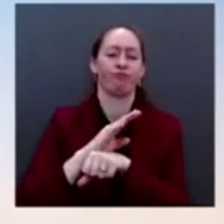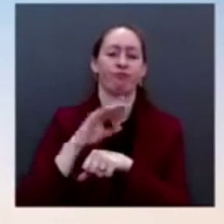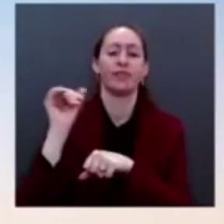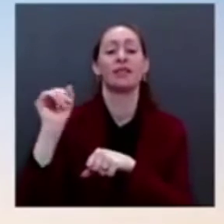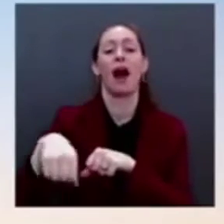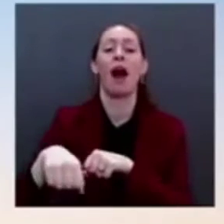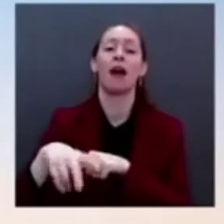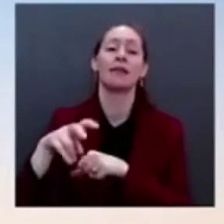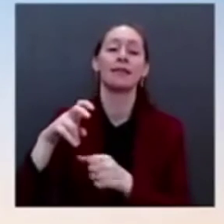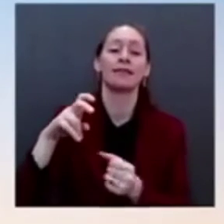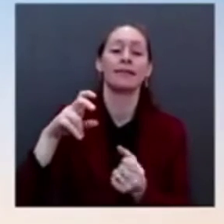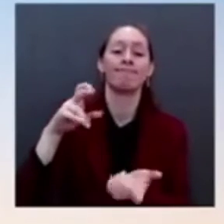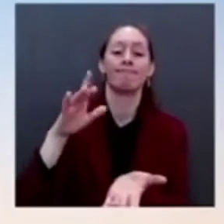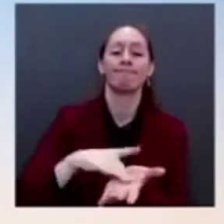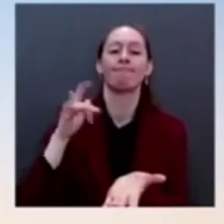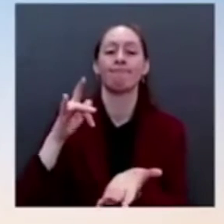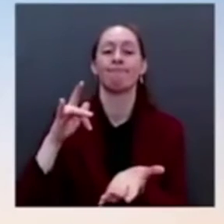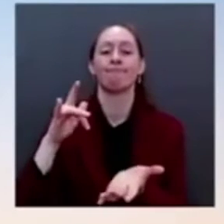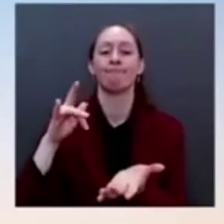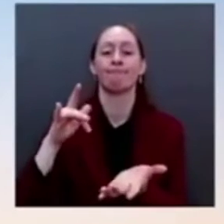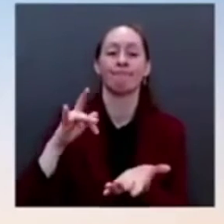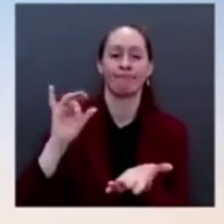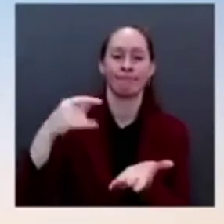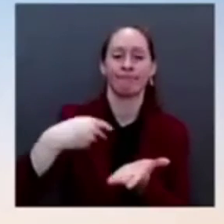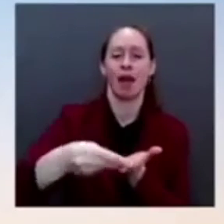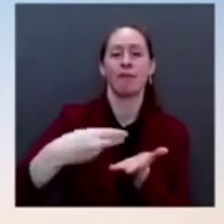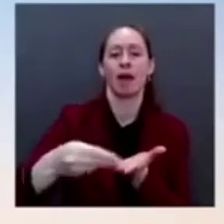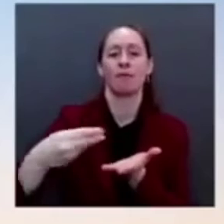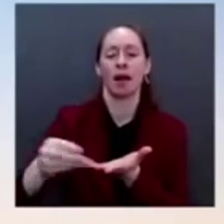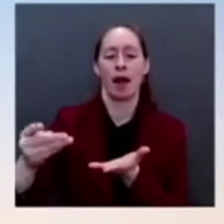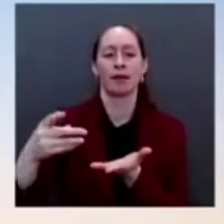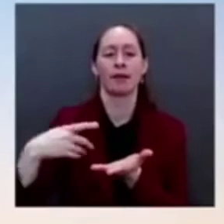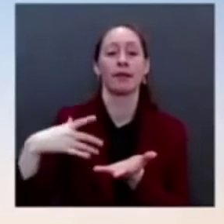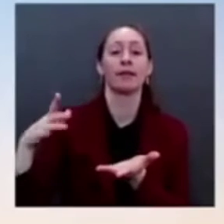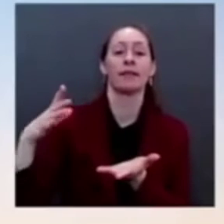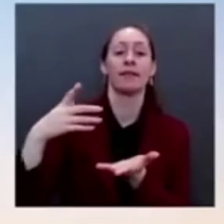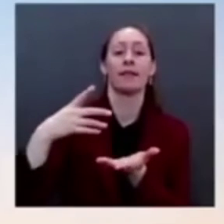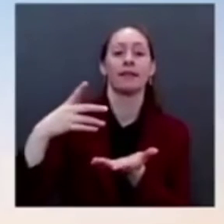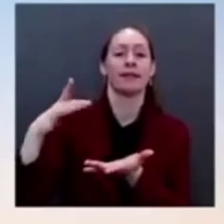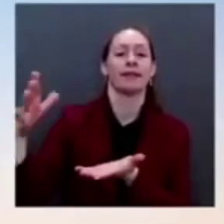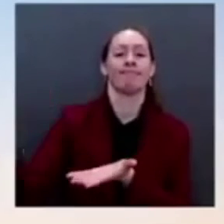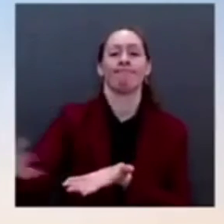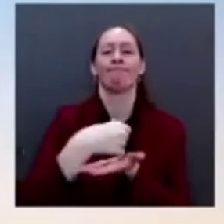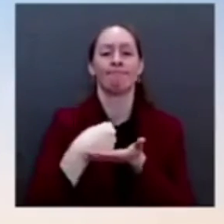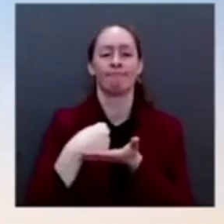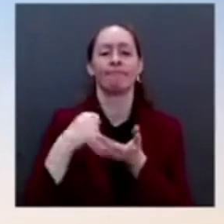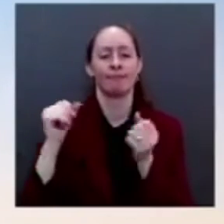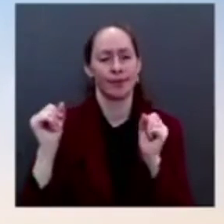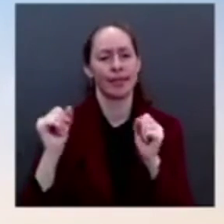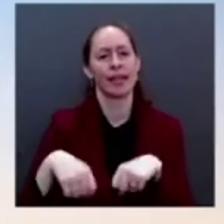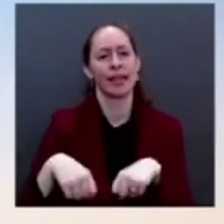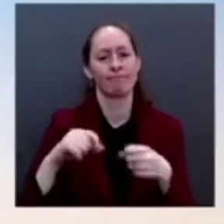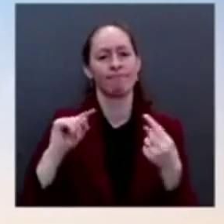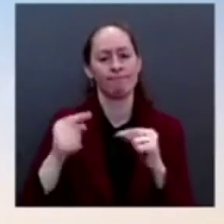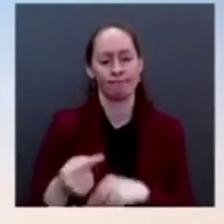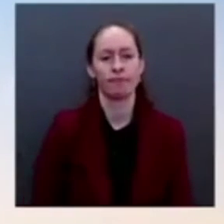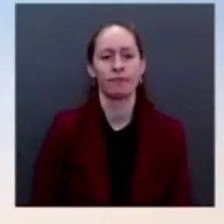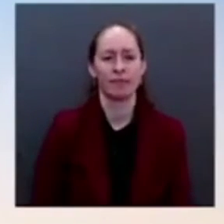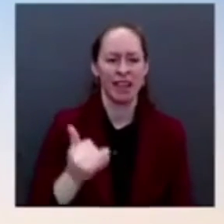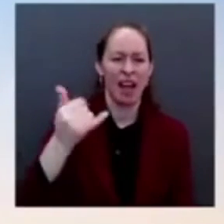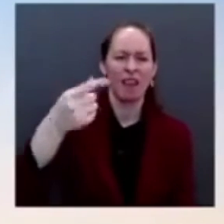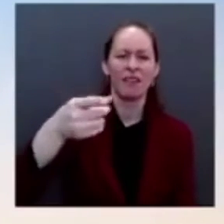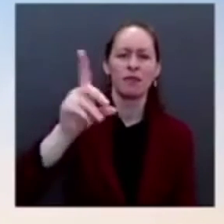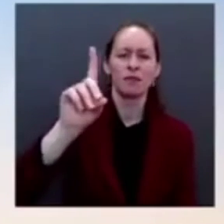The president also called in federal agencies like DOJ and the FTC to use their existing tools to tackle these problems in the executive order. I know you're